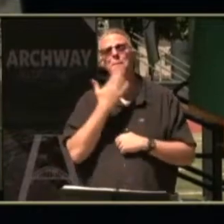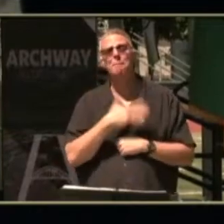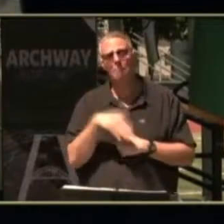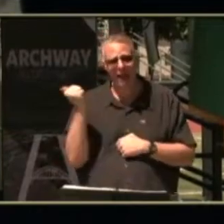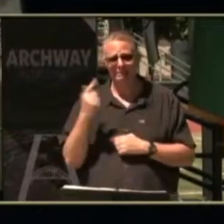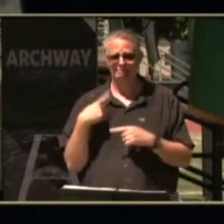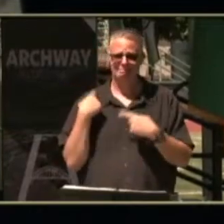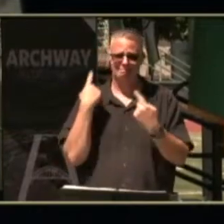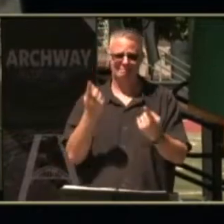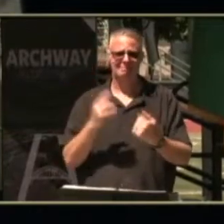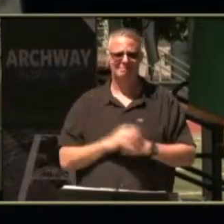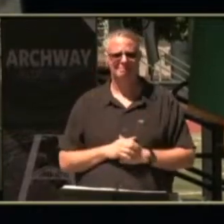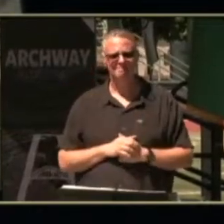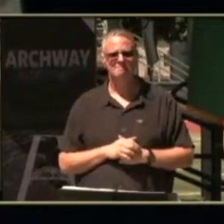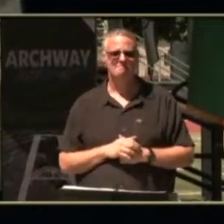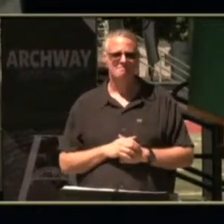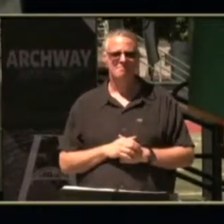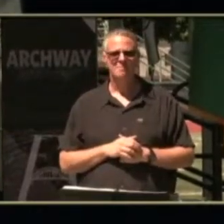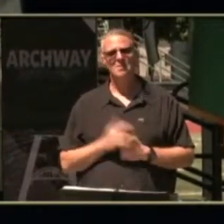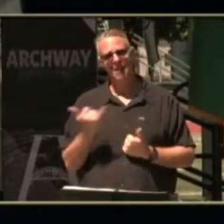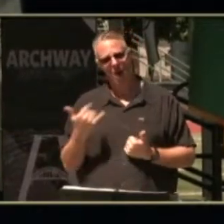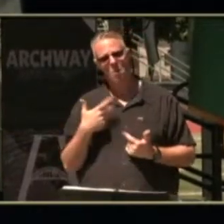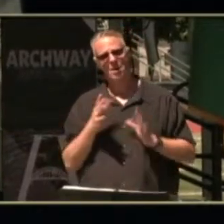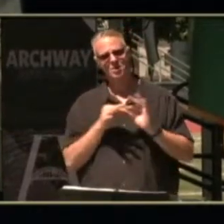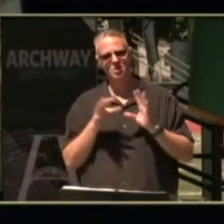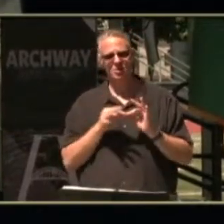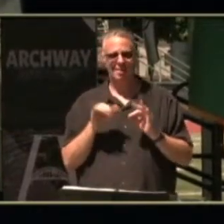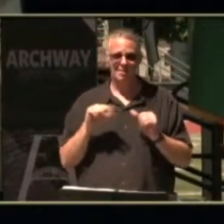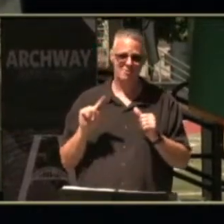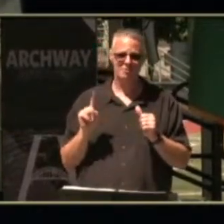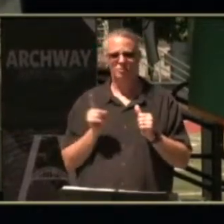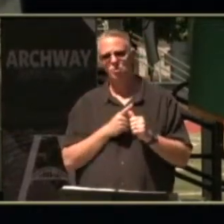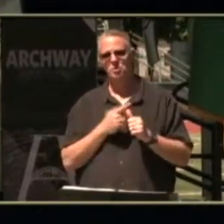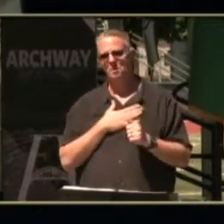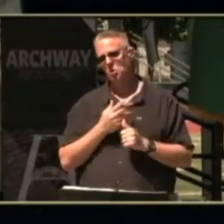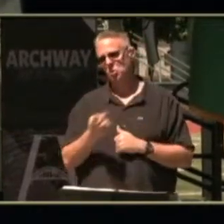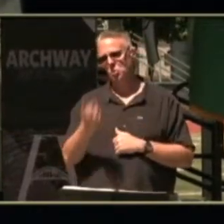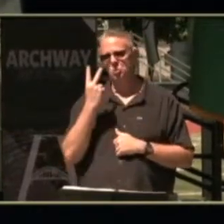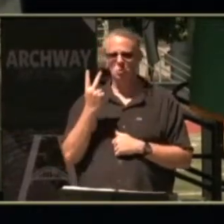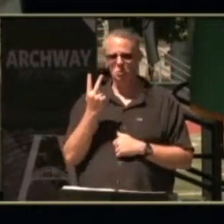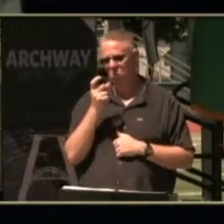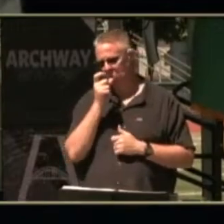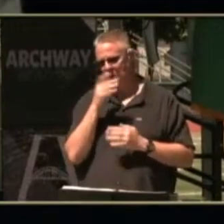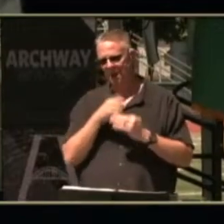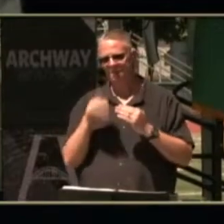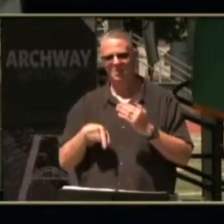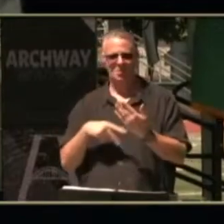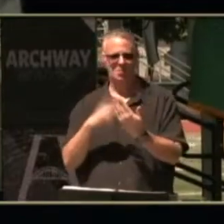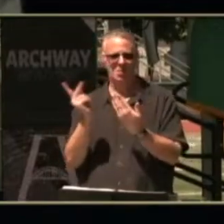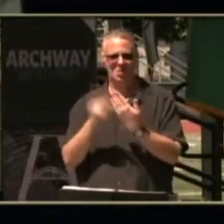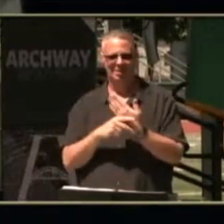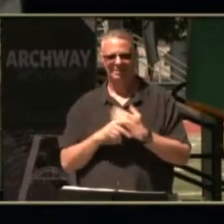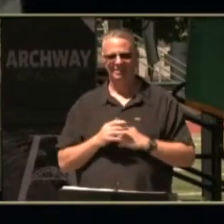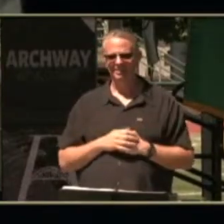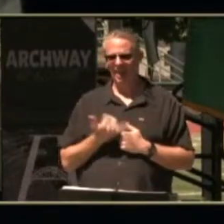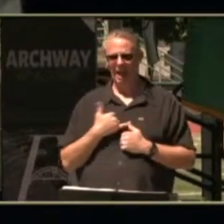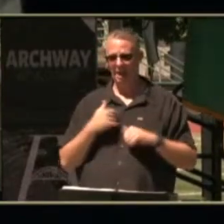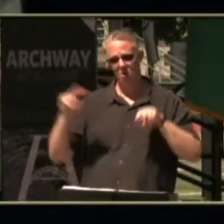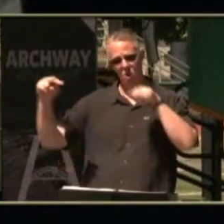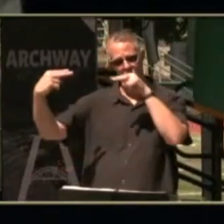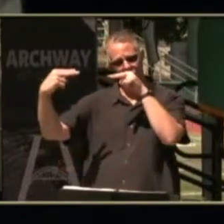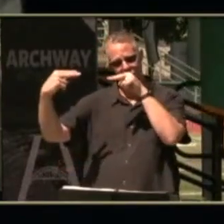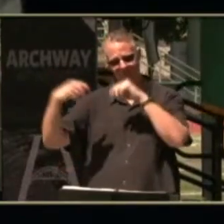well all this being said i'd like to talk now about the first of my two completers i'm looking over at jeff